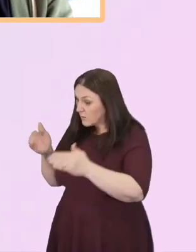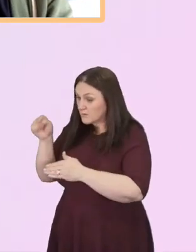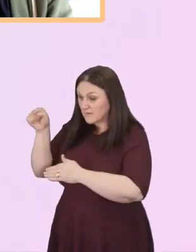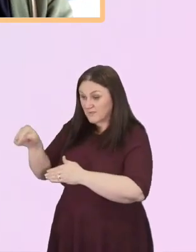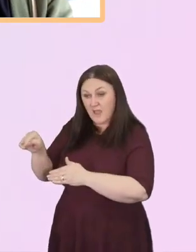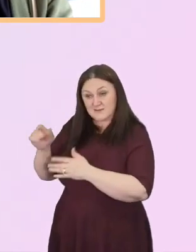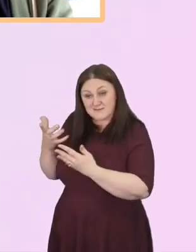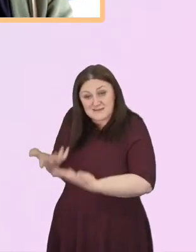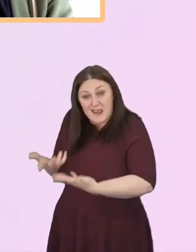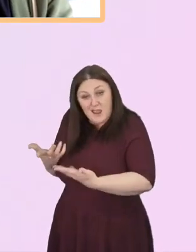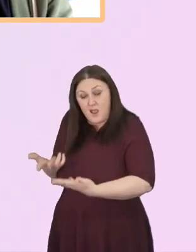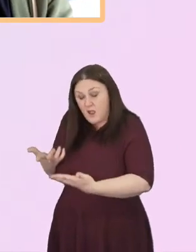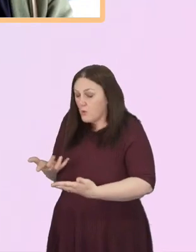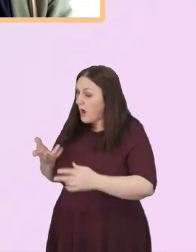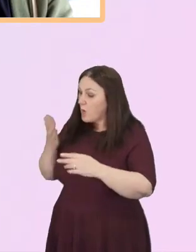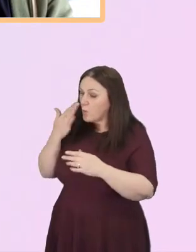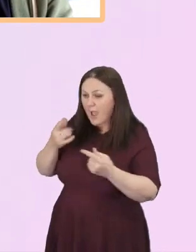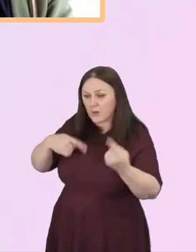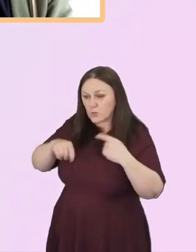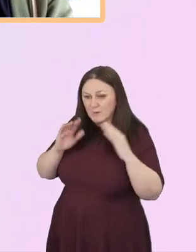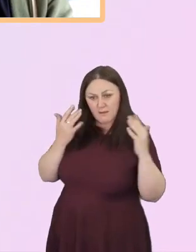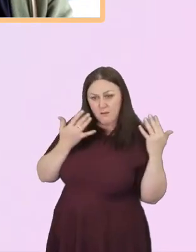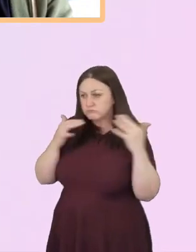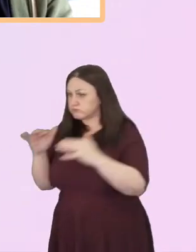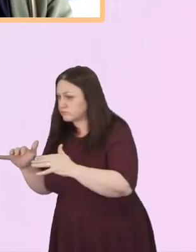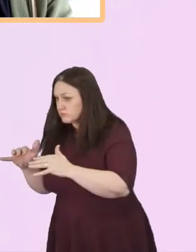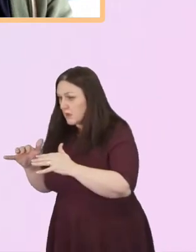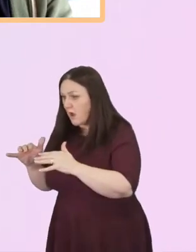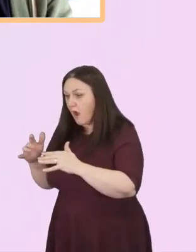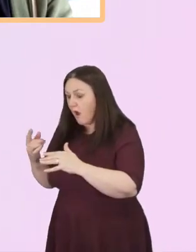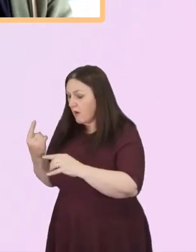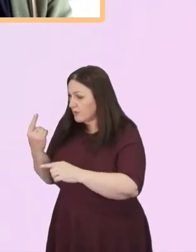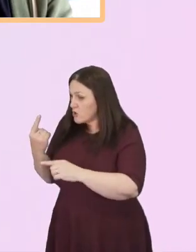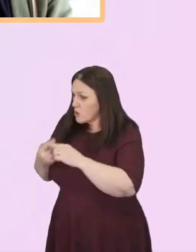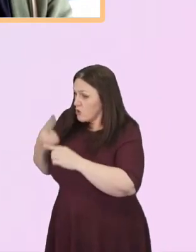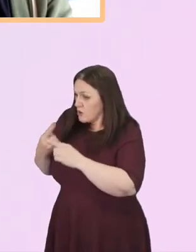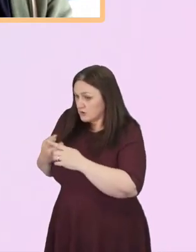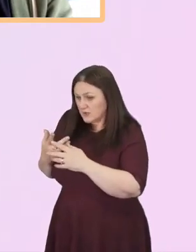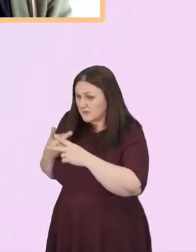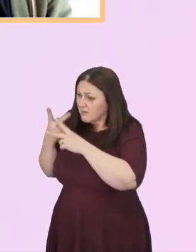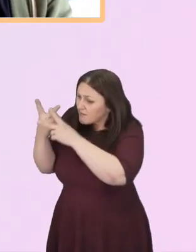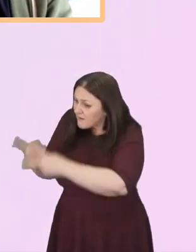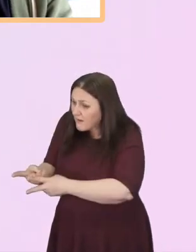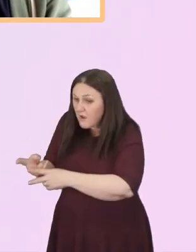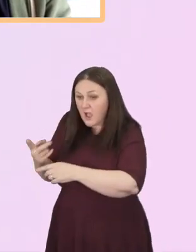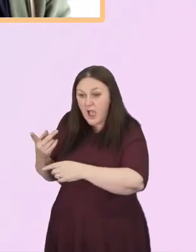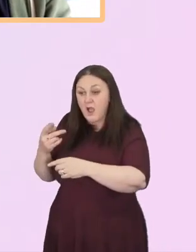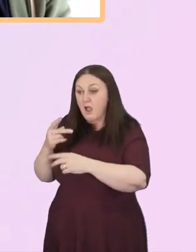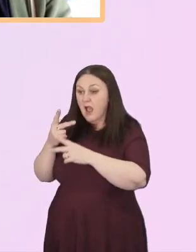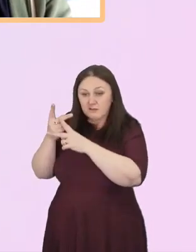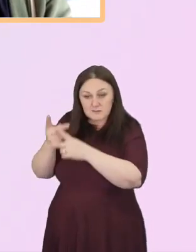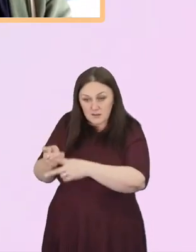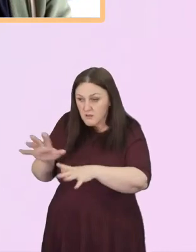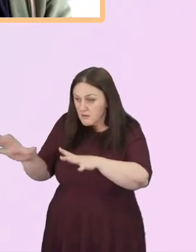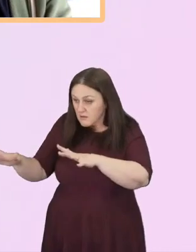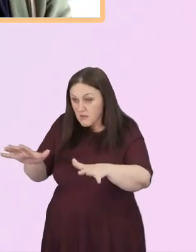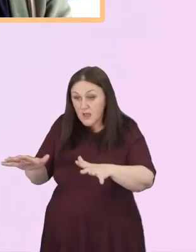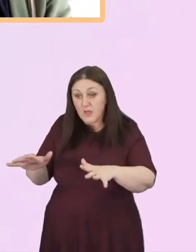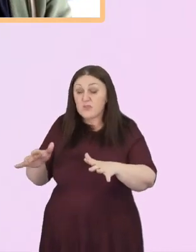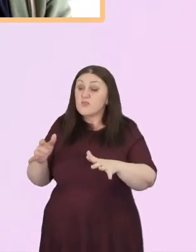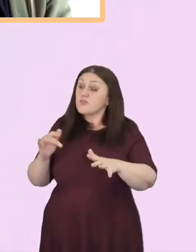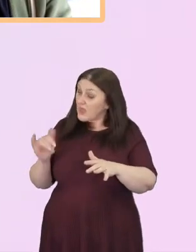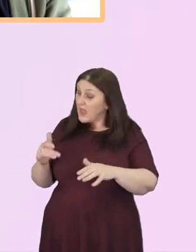humanity being, you know, being cared for equally, then actually then all lives will